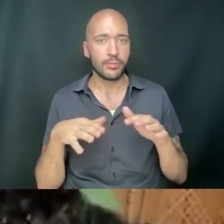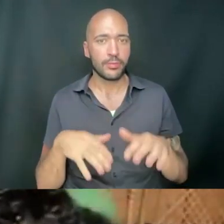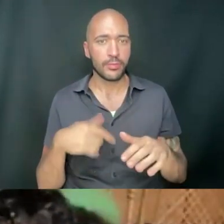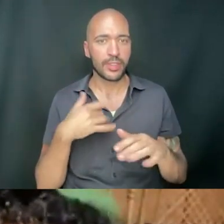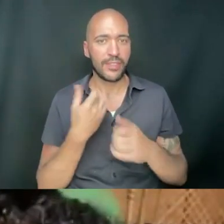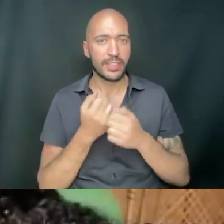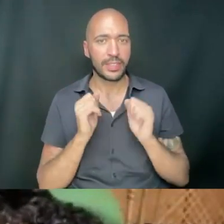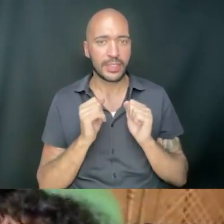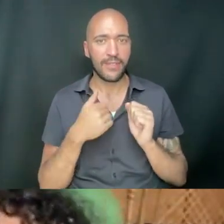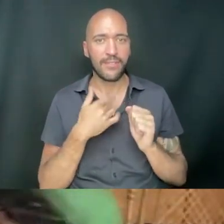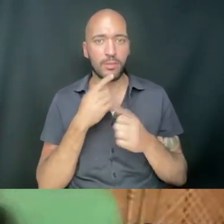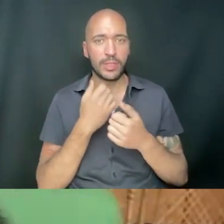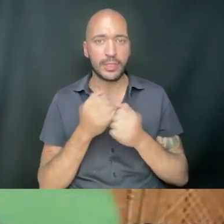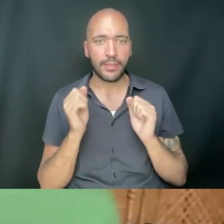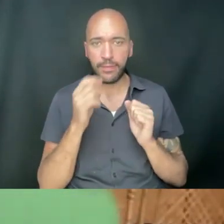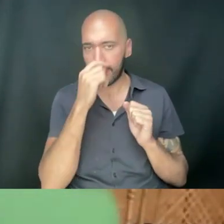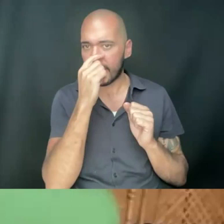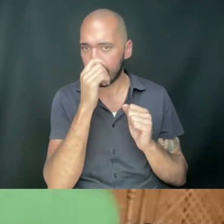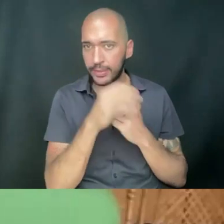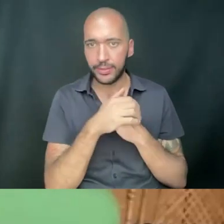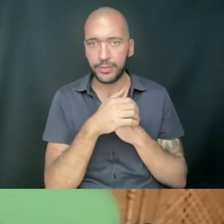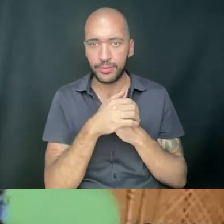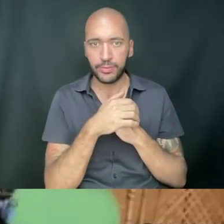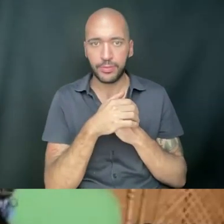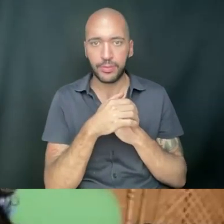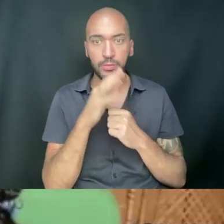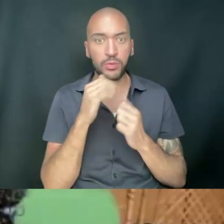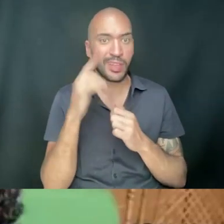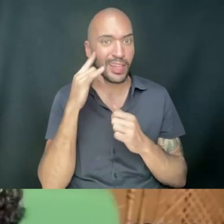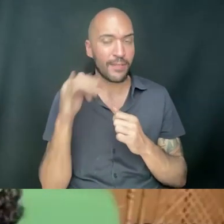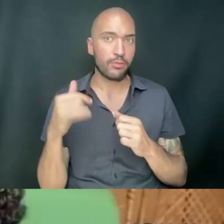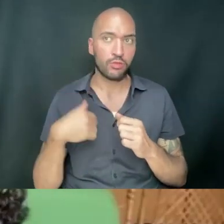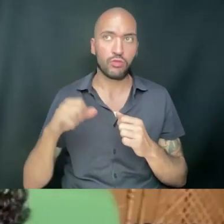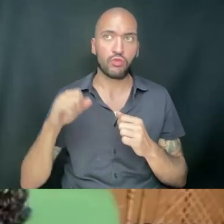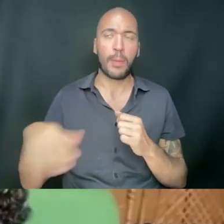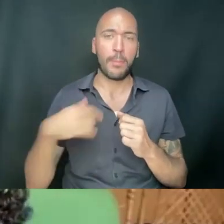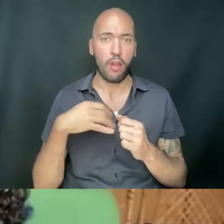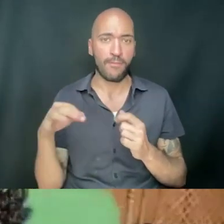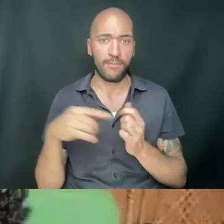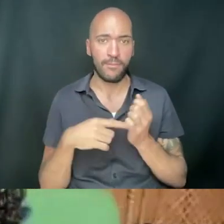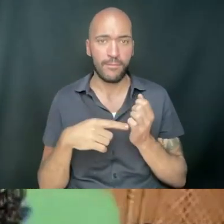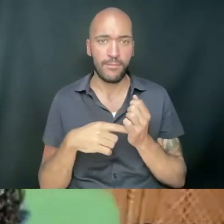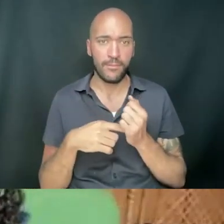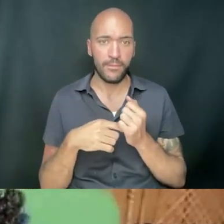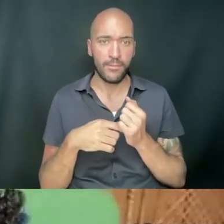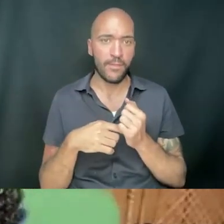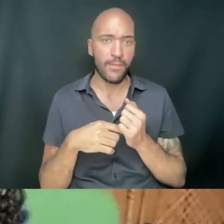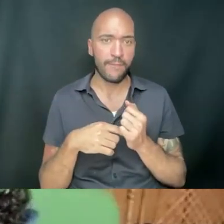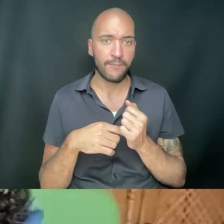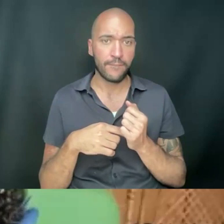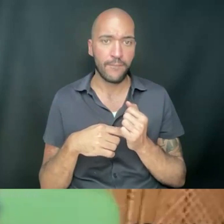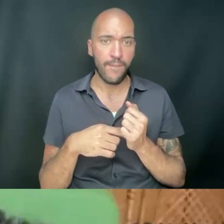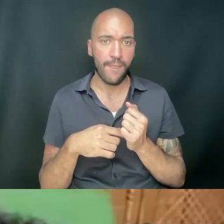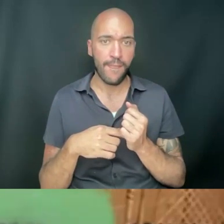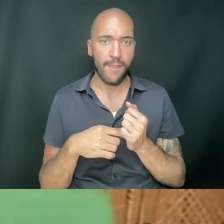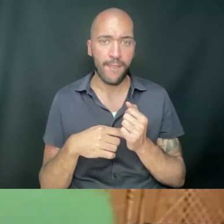I feel safe. Like, I feel really safe. But we were talking, I was in California, he was dropping me off. Um, and he was saying, like, we